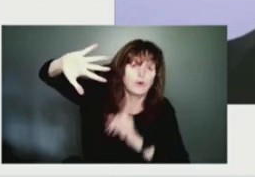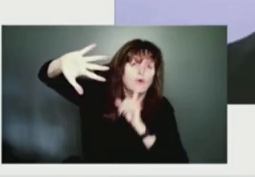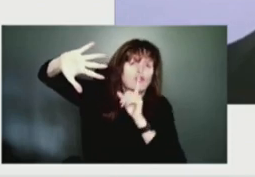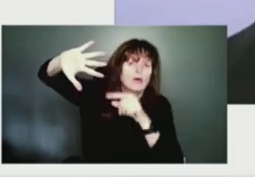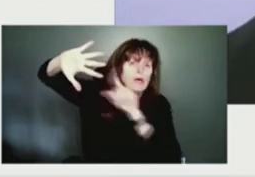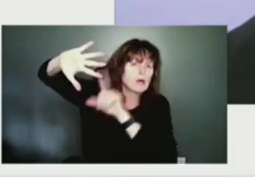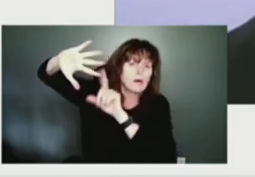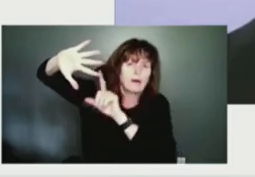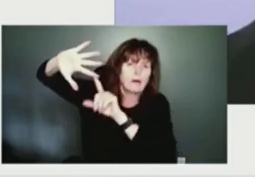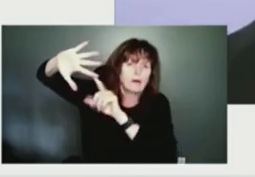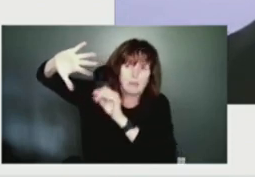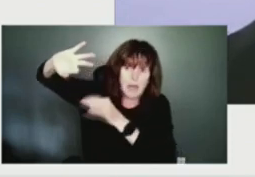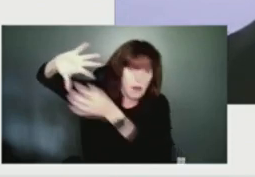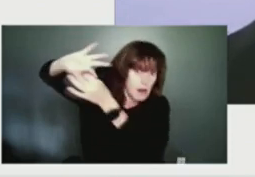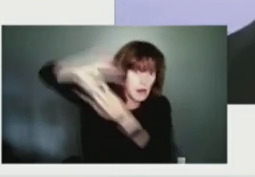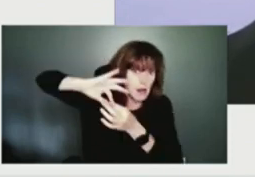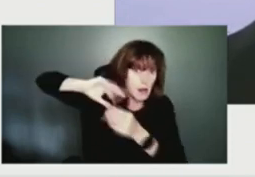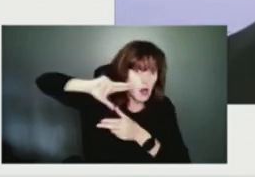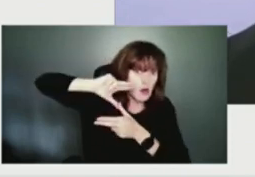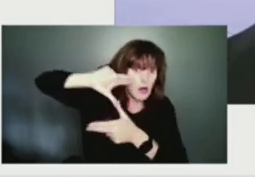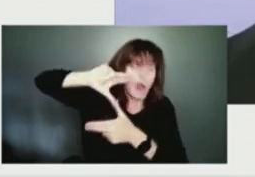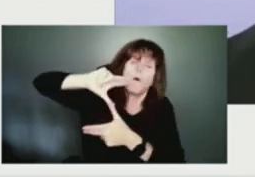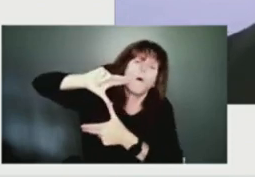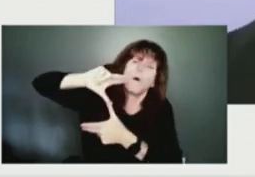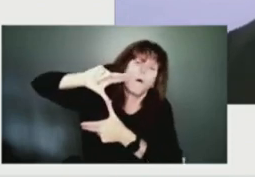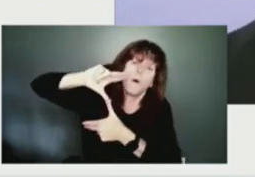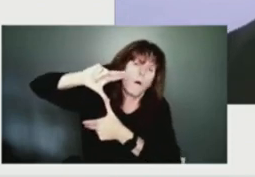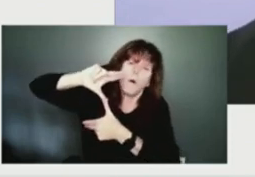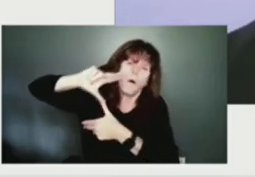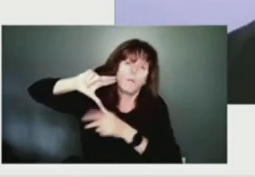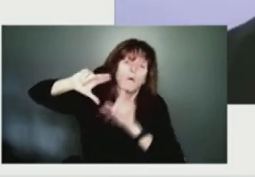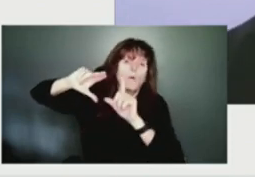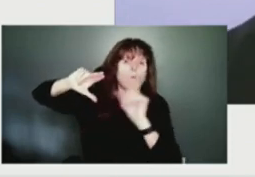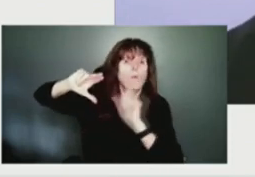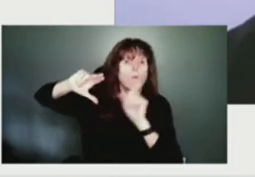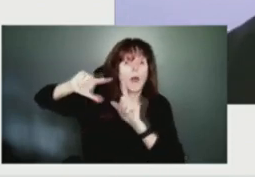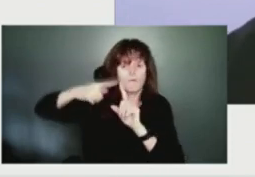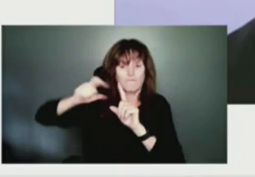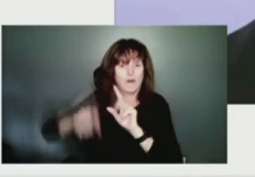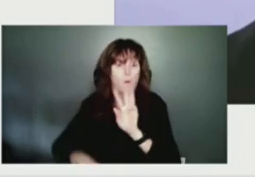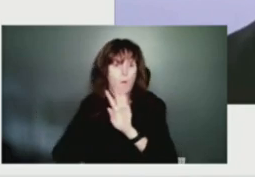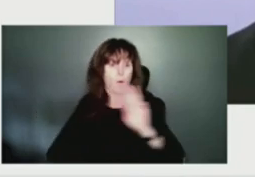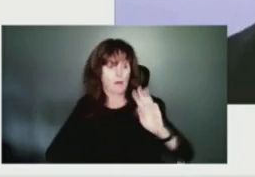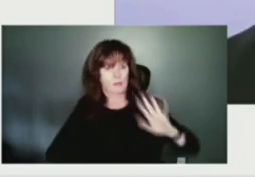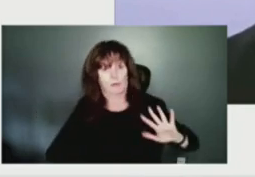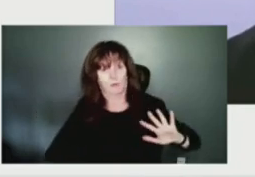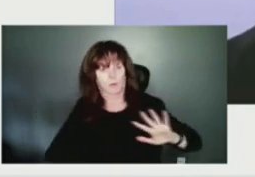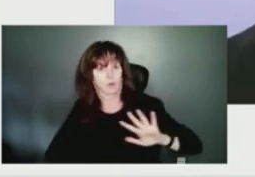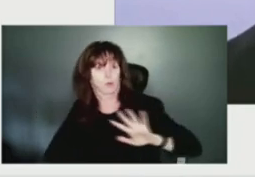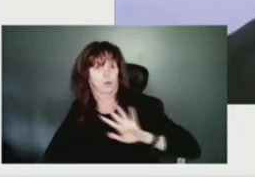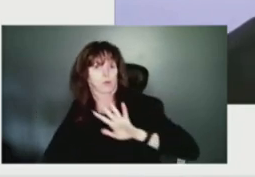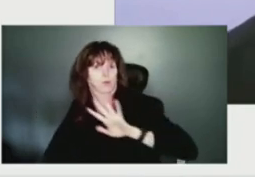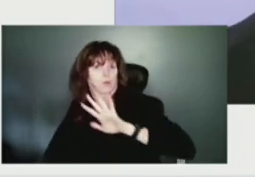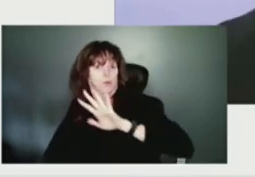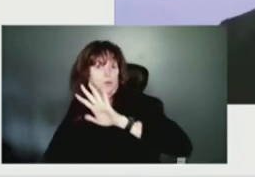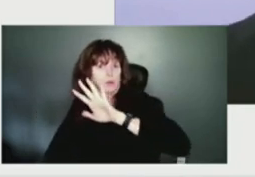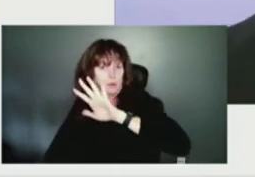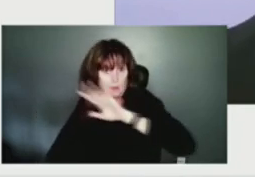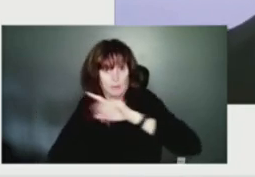approaching from the west. And as it approaches us, it's going to